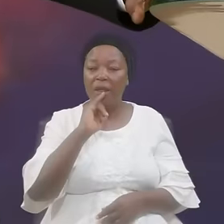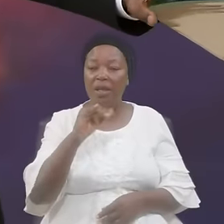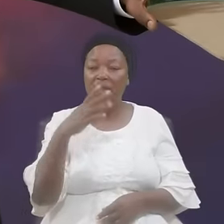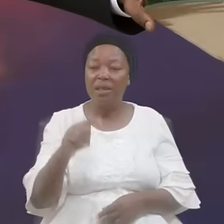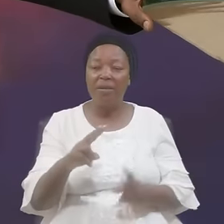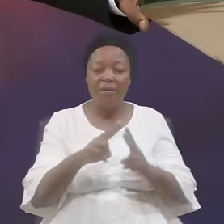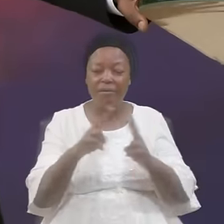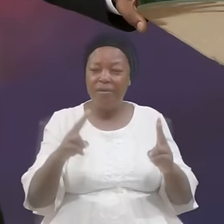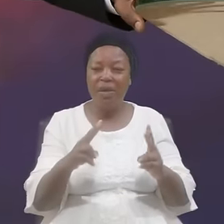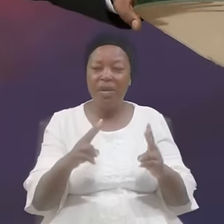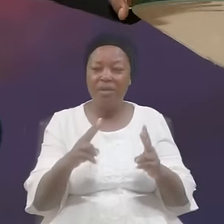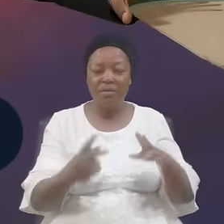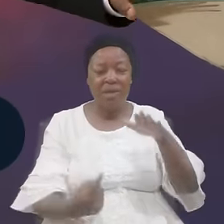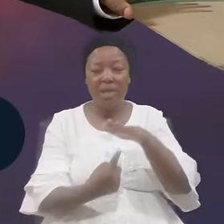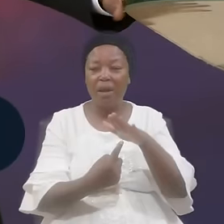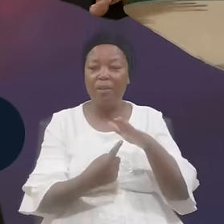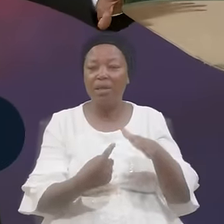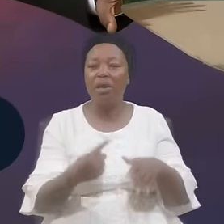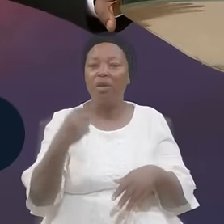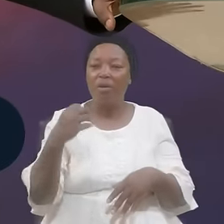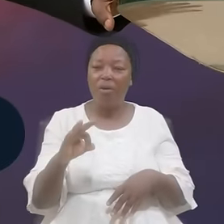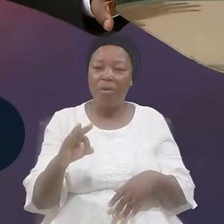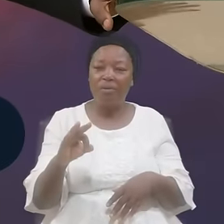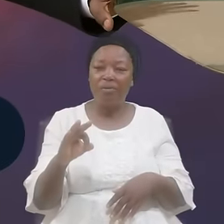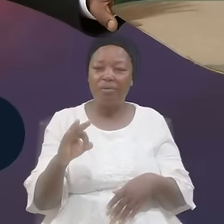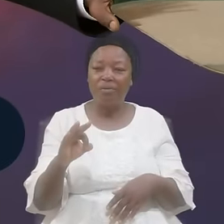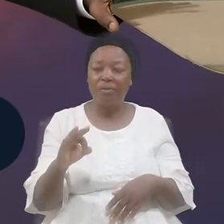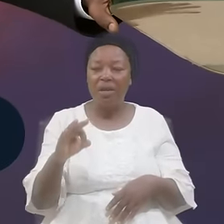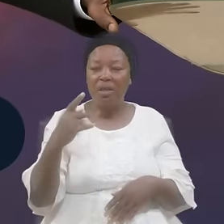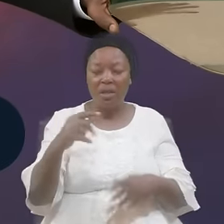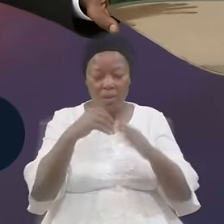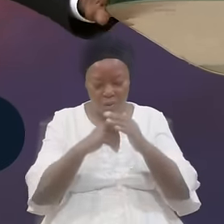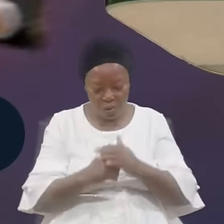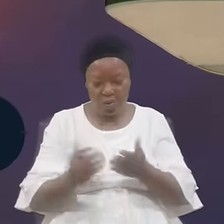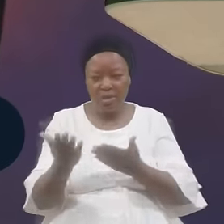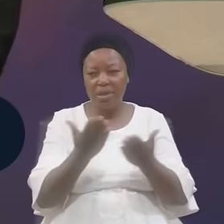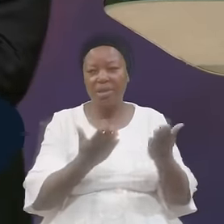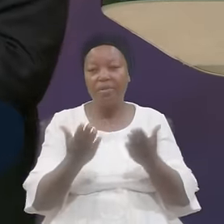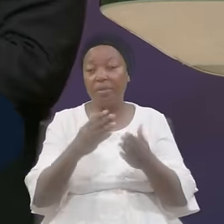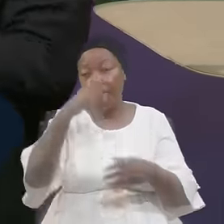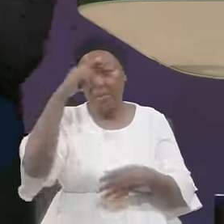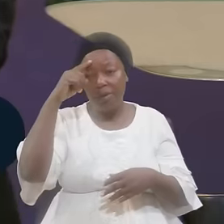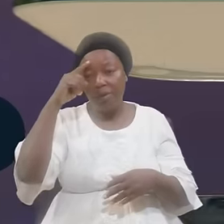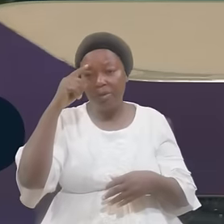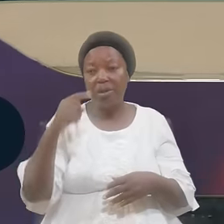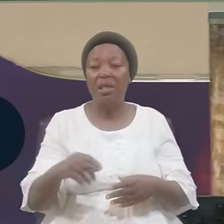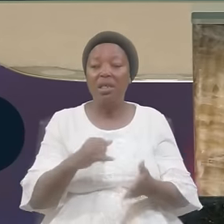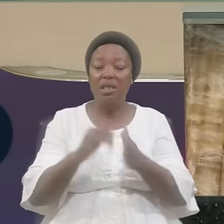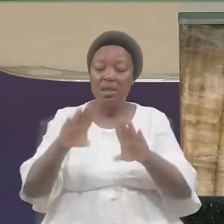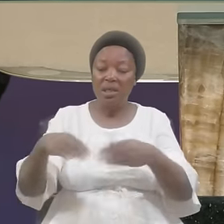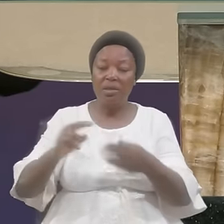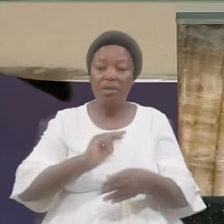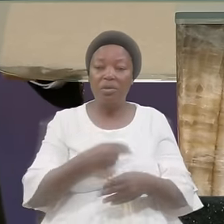very climax Of the worship service Because it gives us